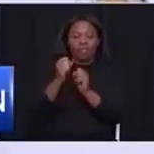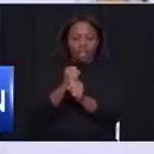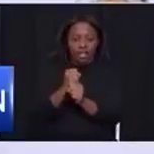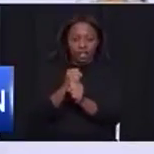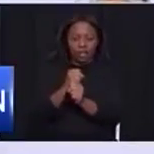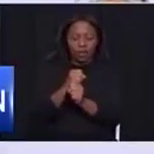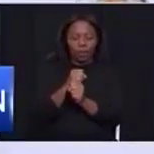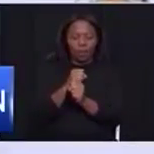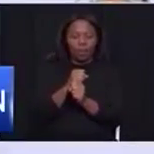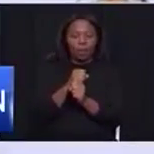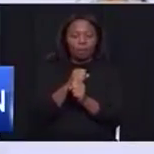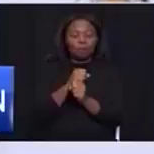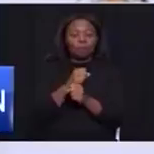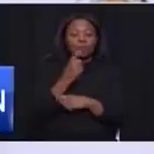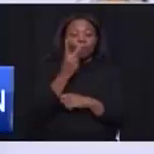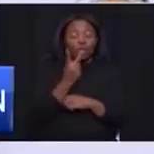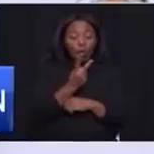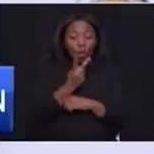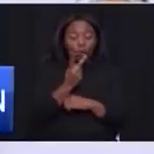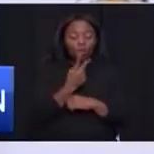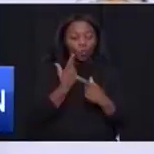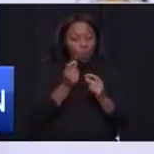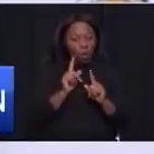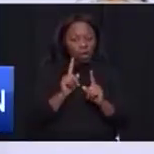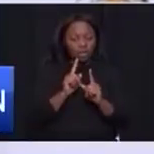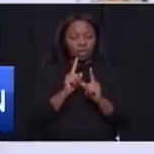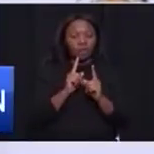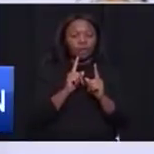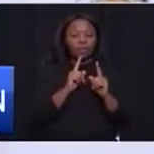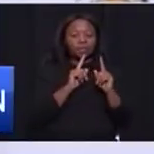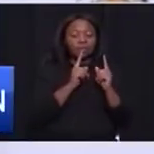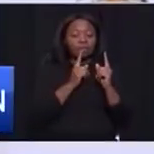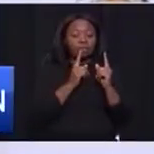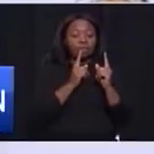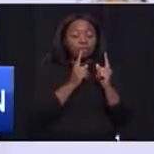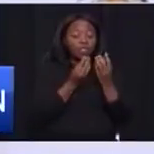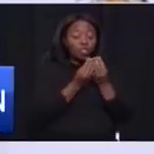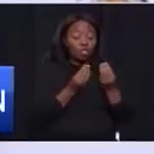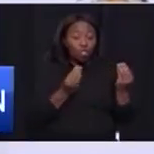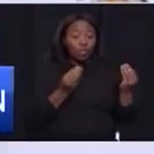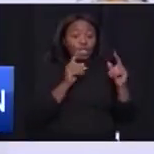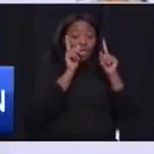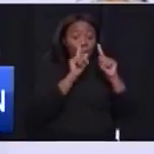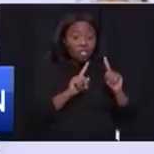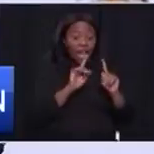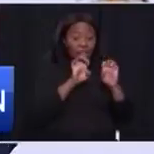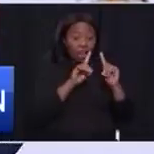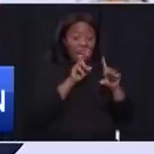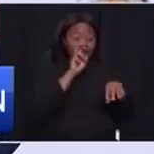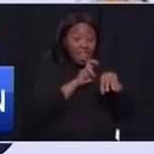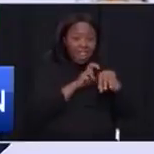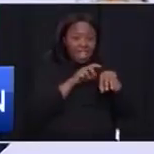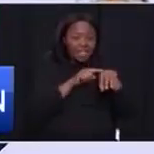We will also continue to build schools for learners with special educational needs, because no